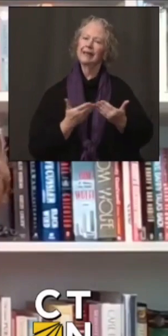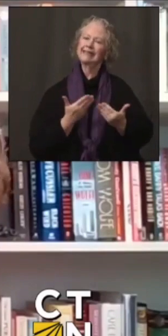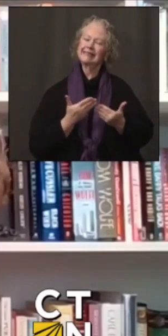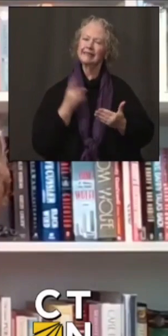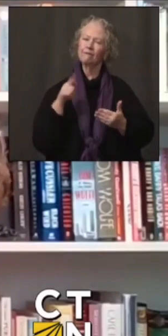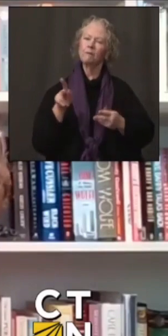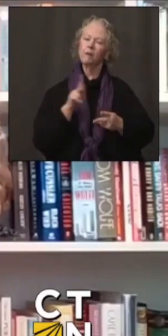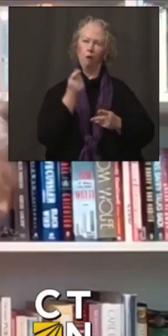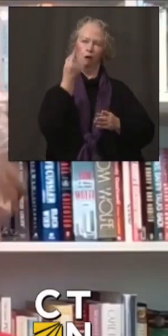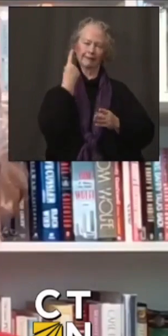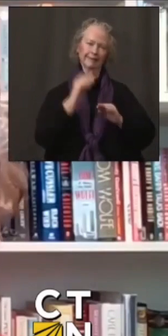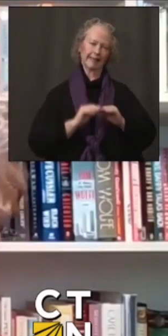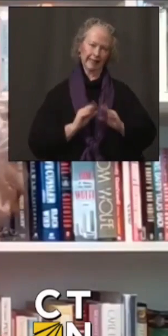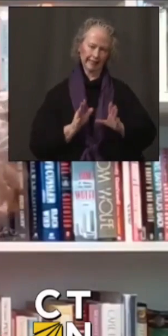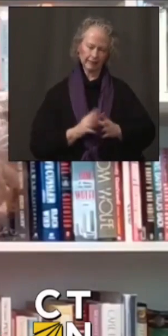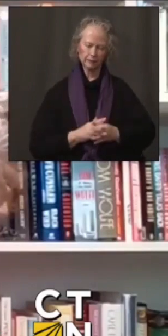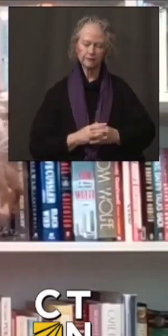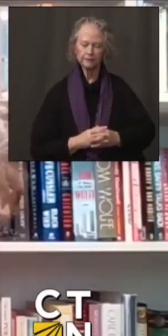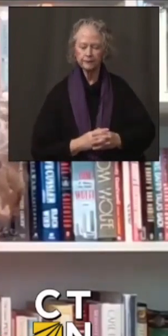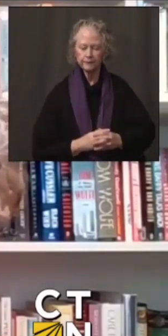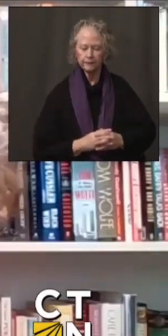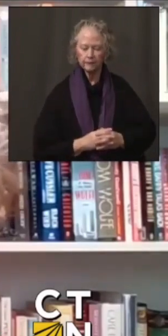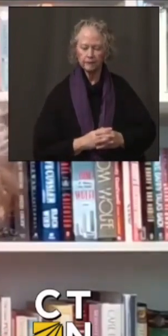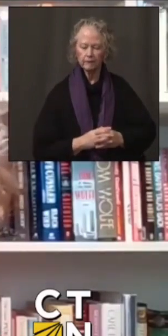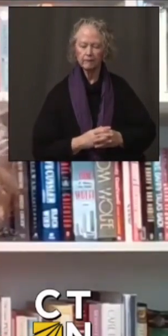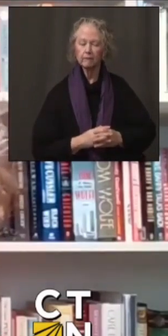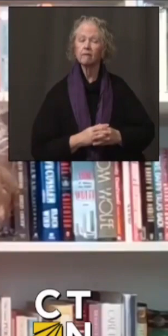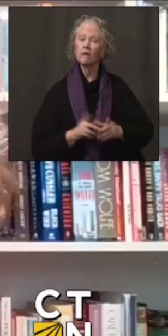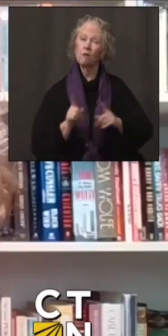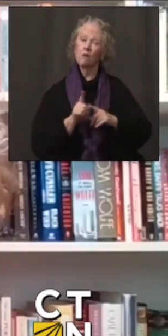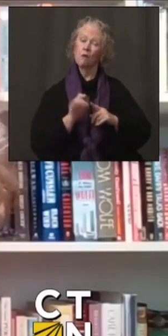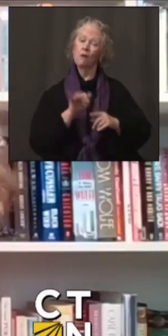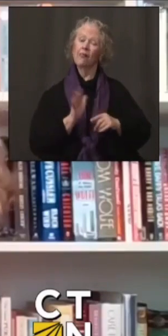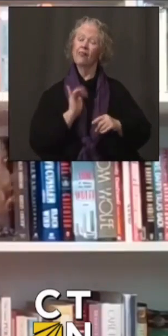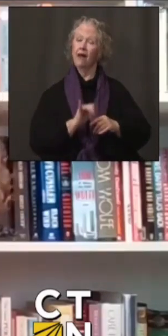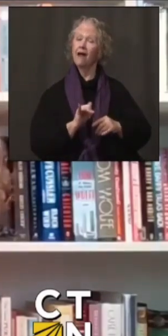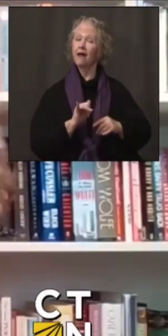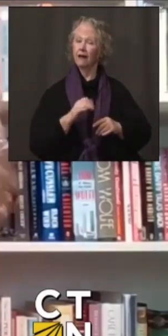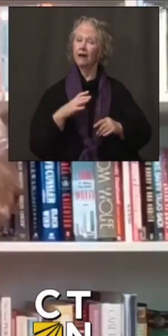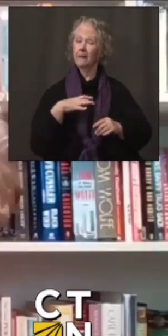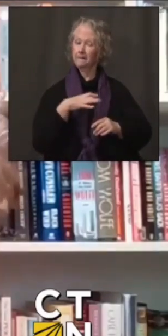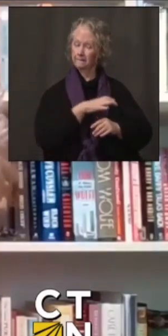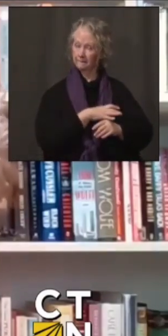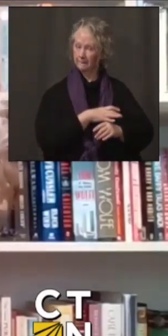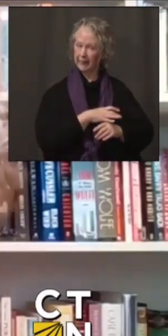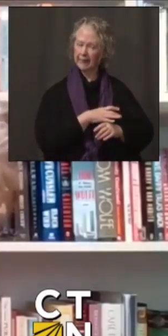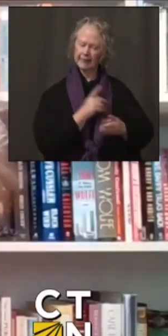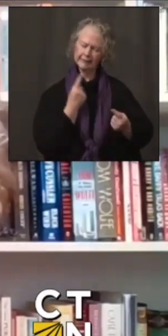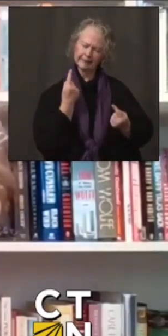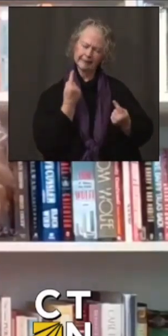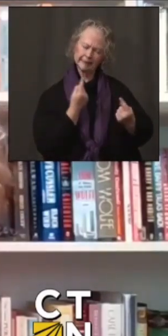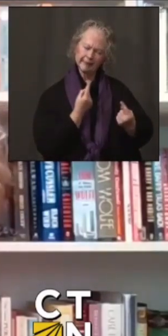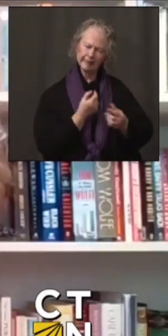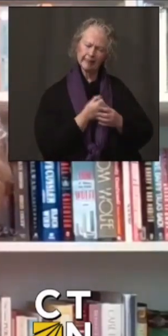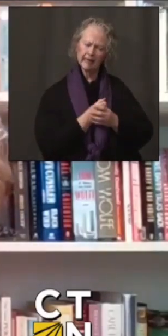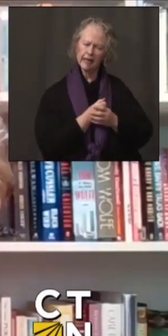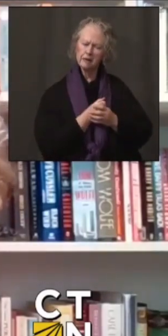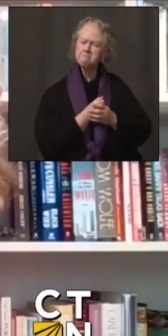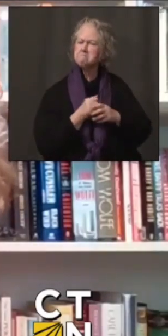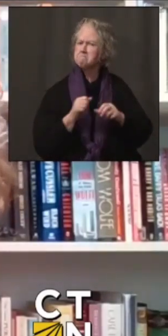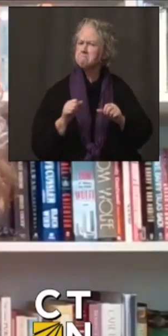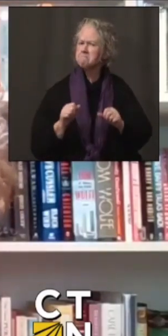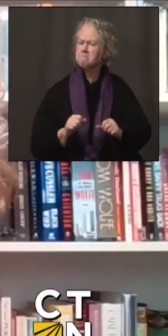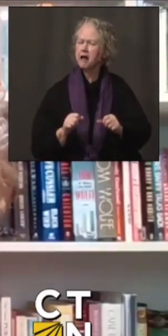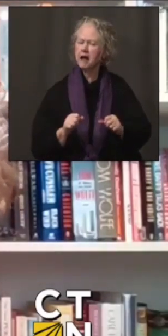as possible. In addition to that, the allocation subcommittee, as I mentioned, is contemplating some potentially